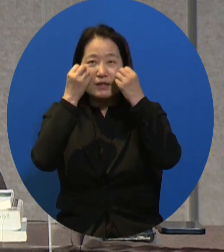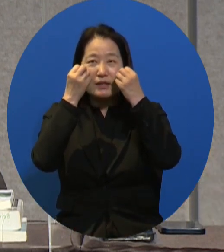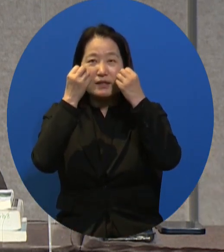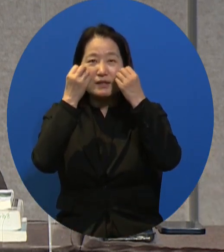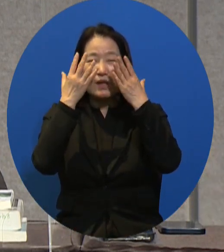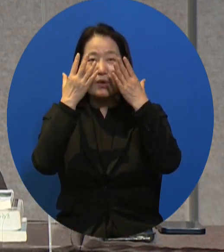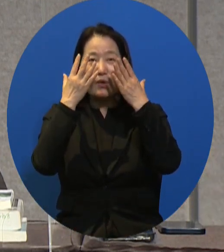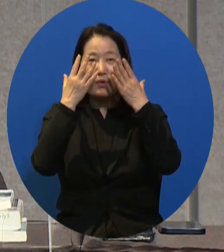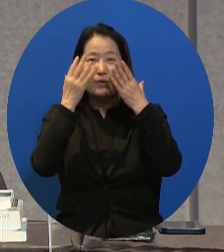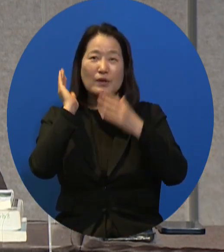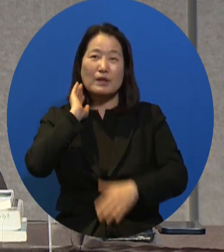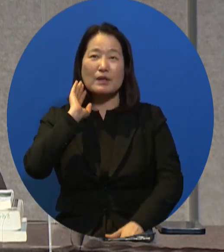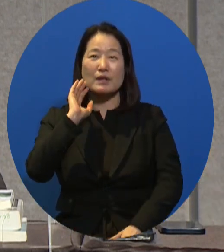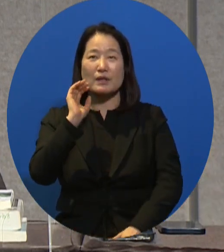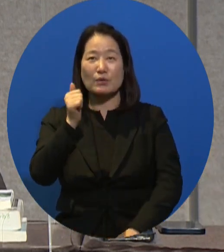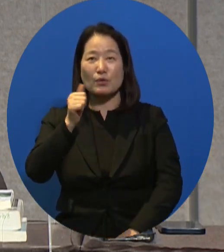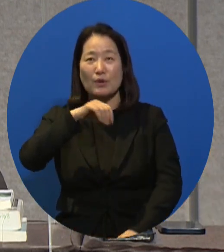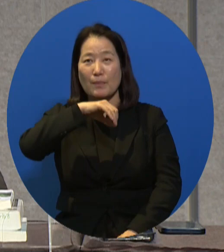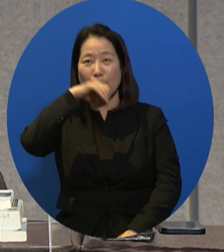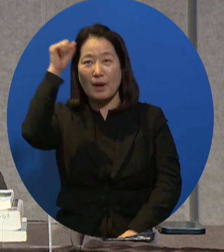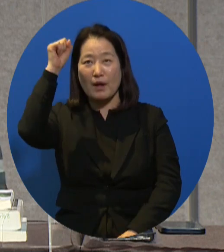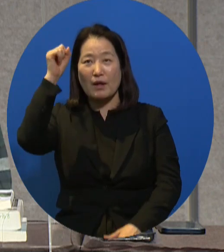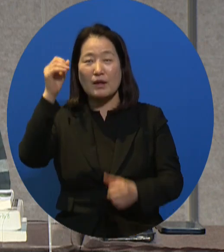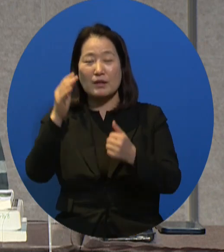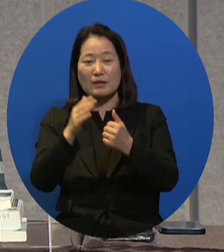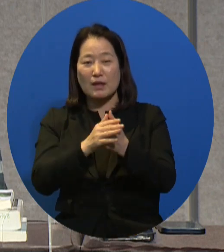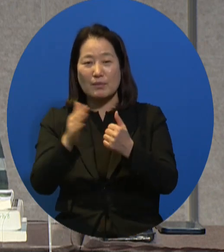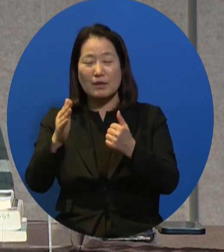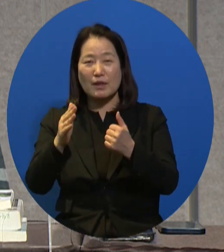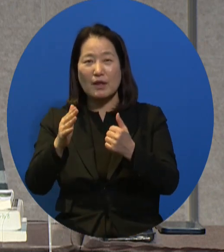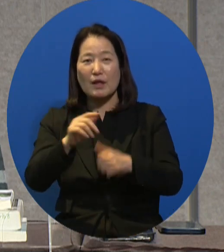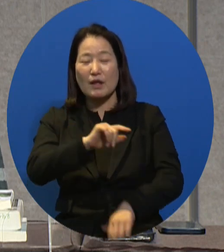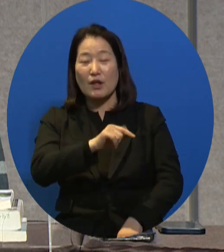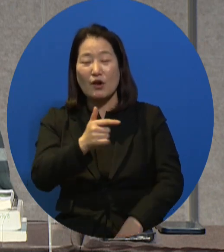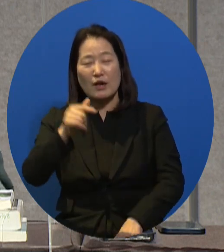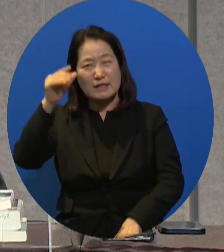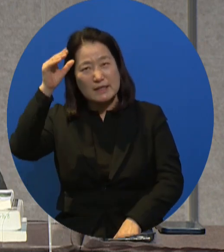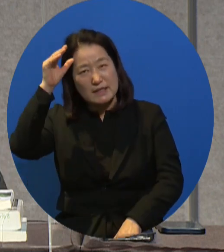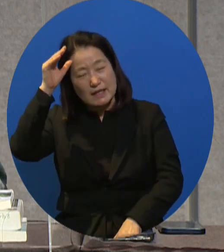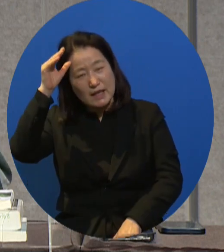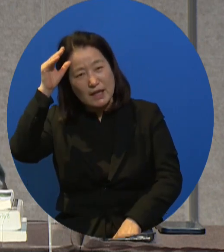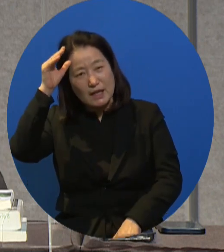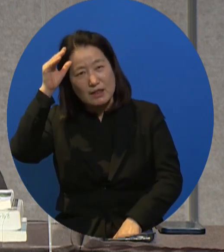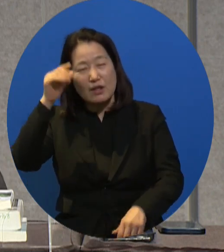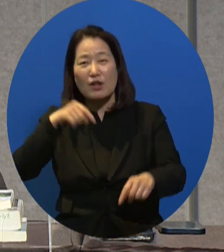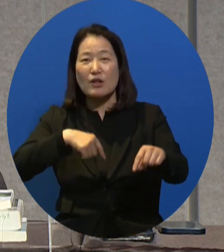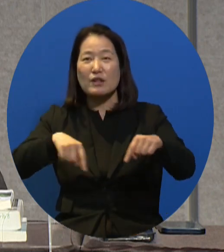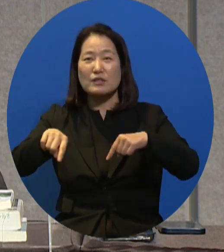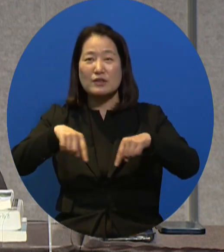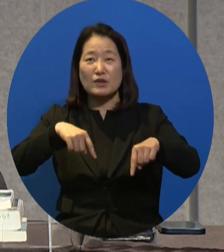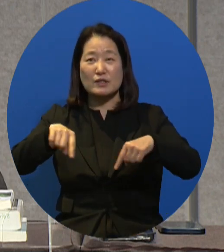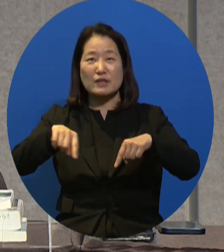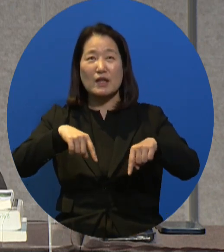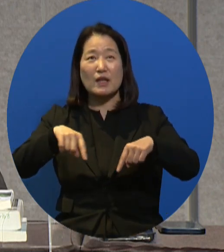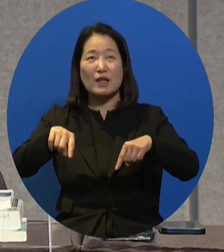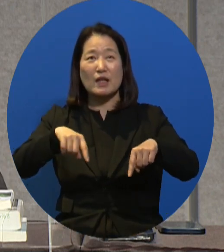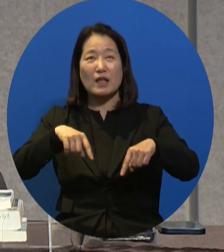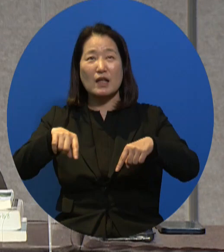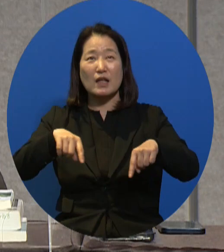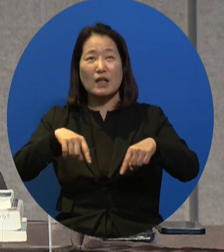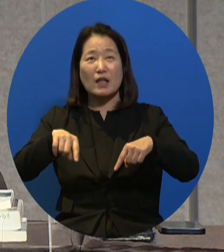So now that we have this new incoming administration, I